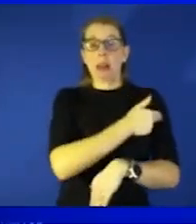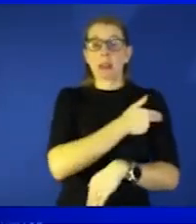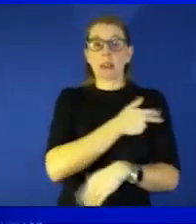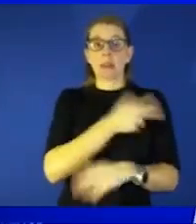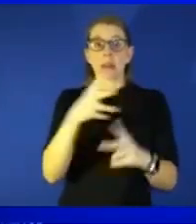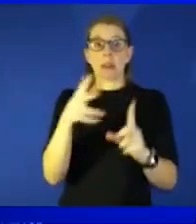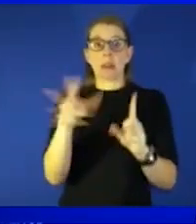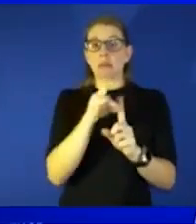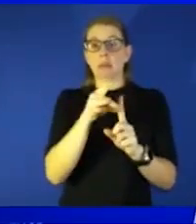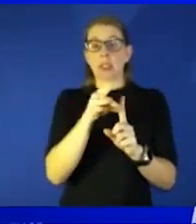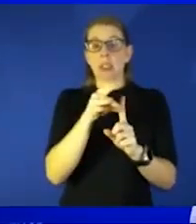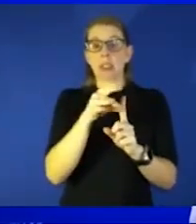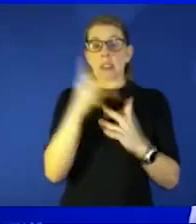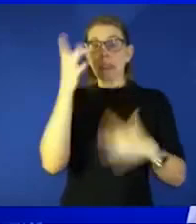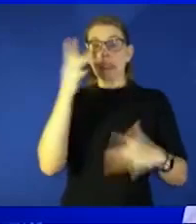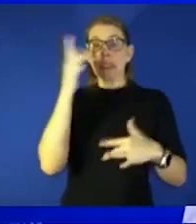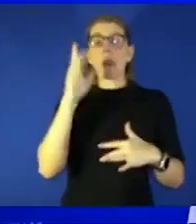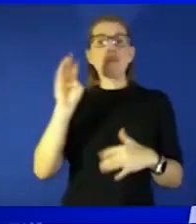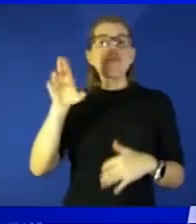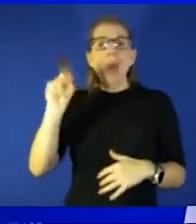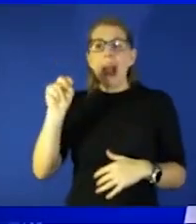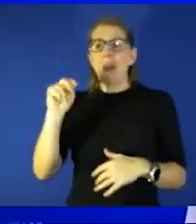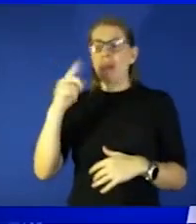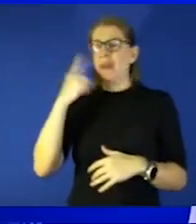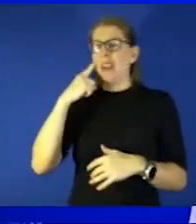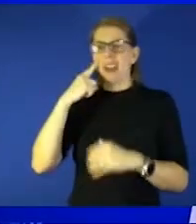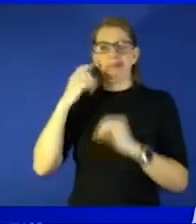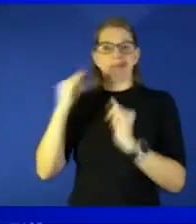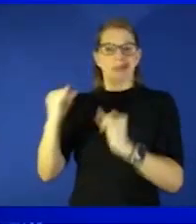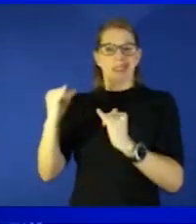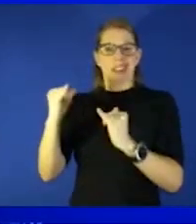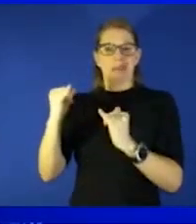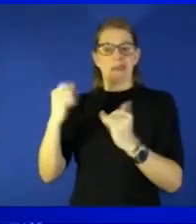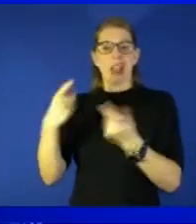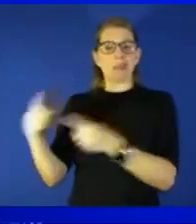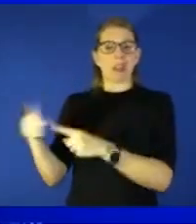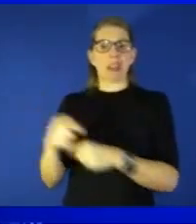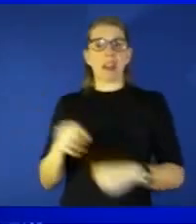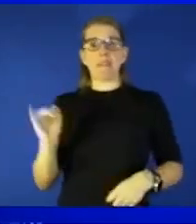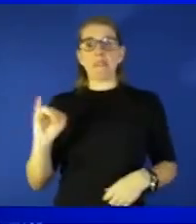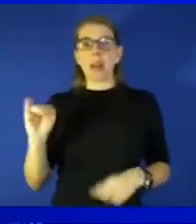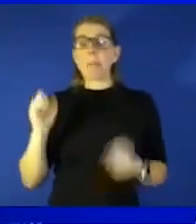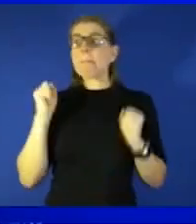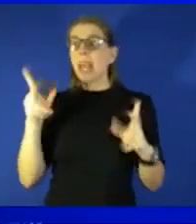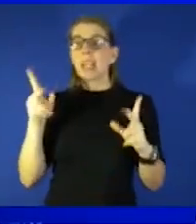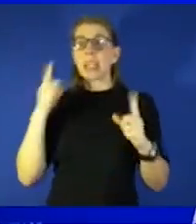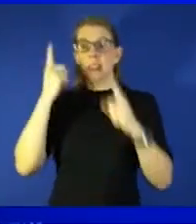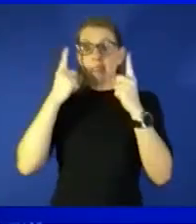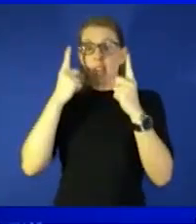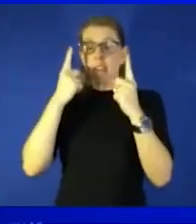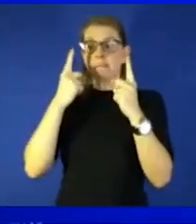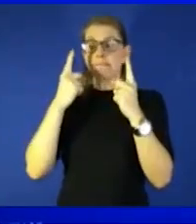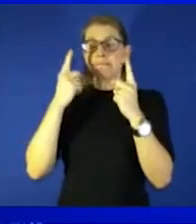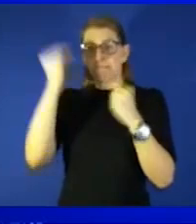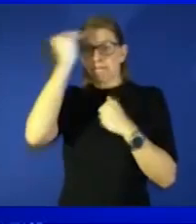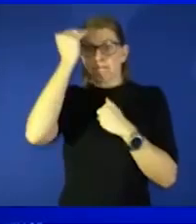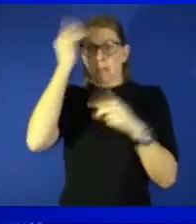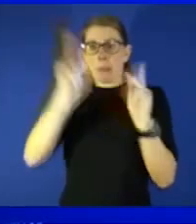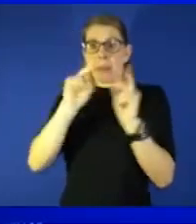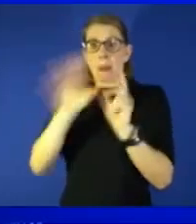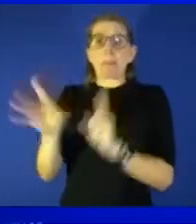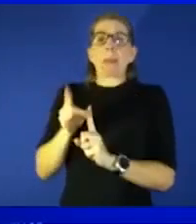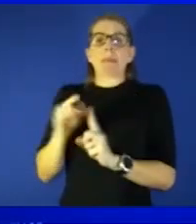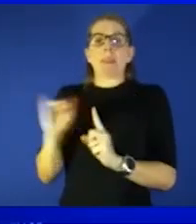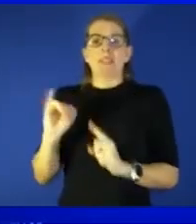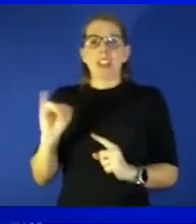has had that you know very thoughtful persons but still get the infection and so more than likely most all people are probably going to be infected